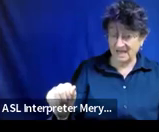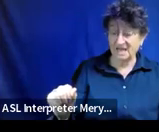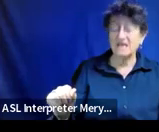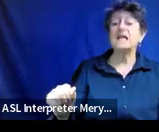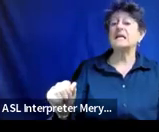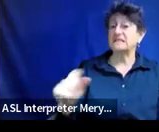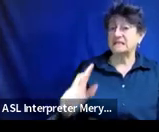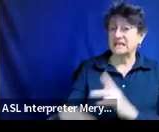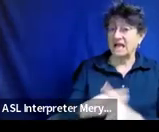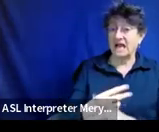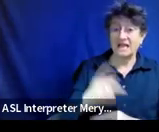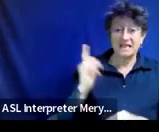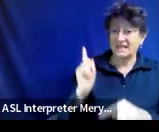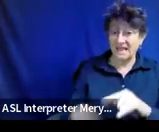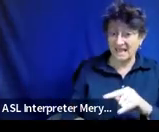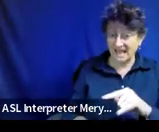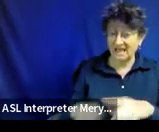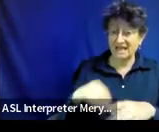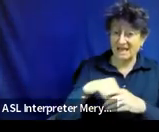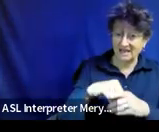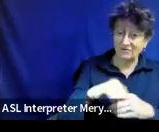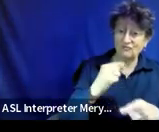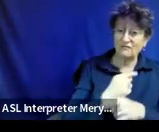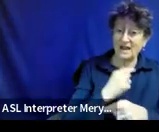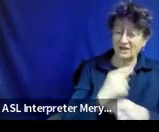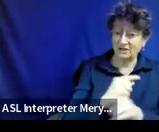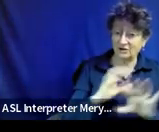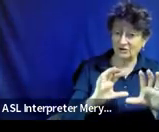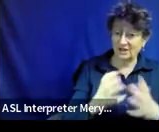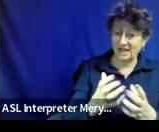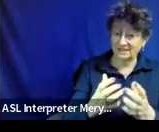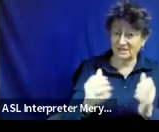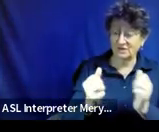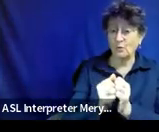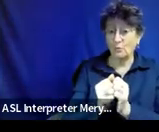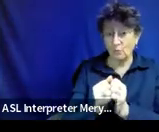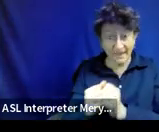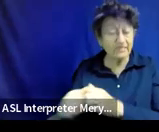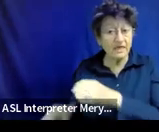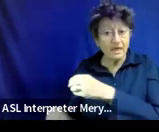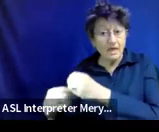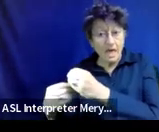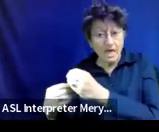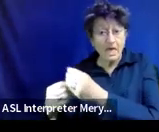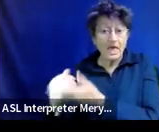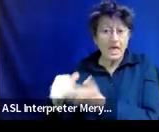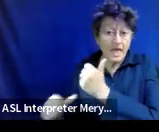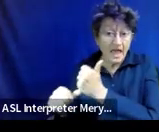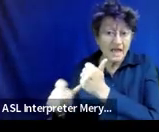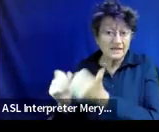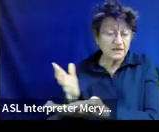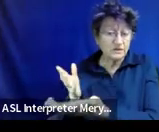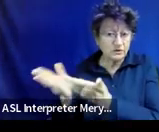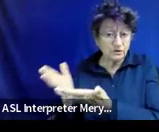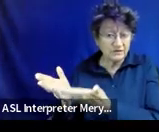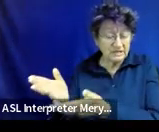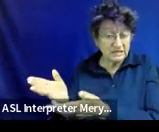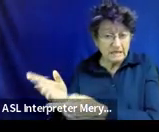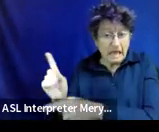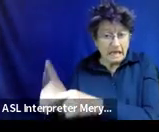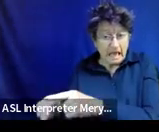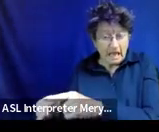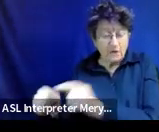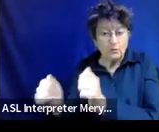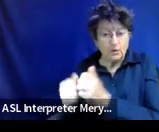in regular classes with the use of supplementary aids and services and be with their gen ed